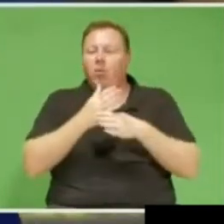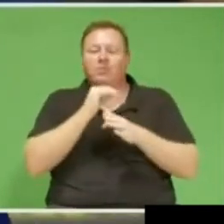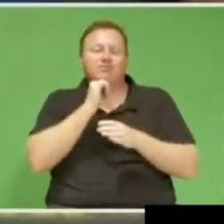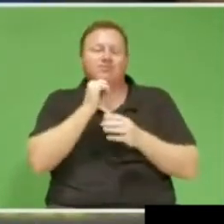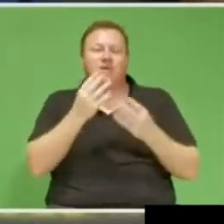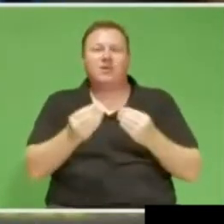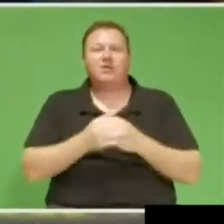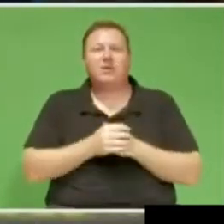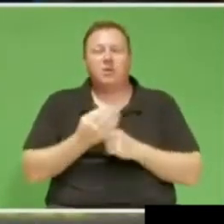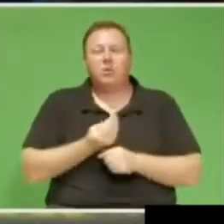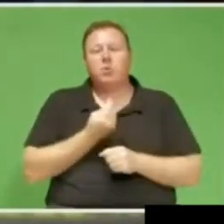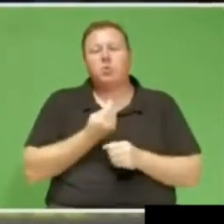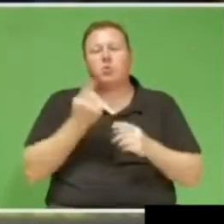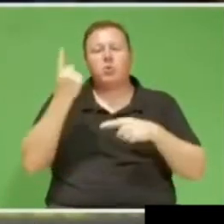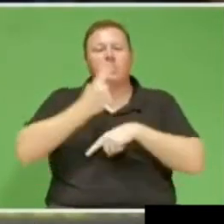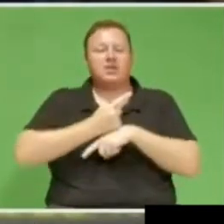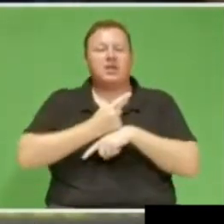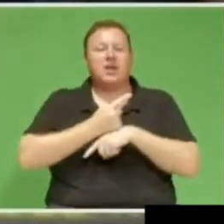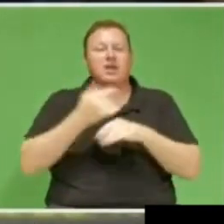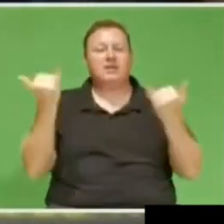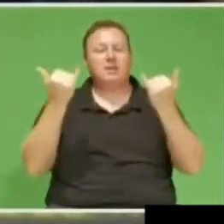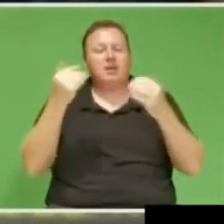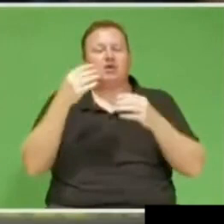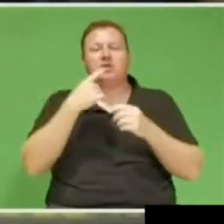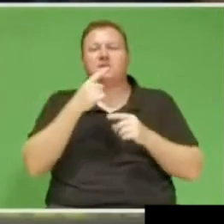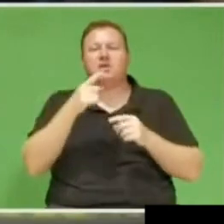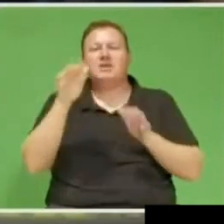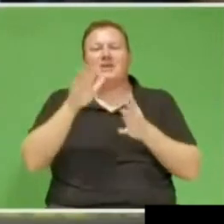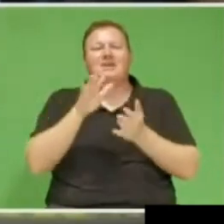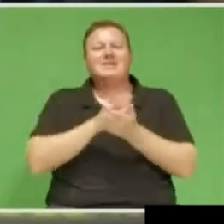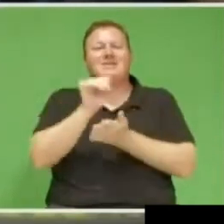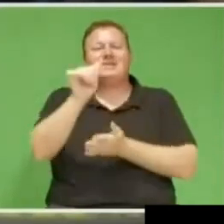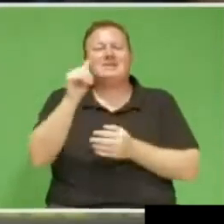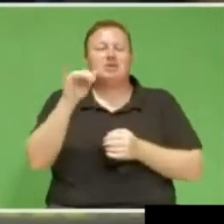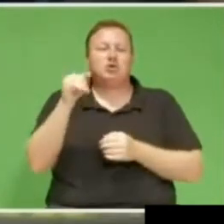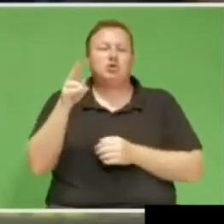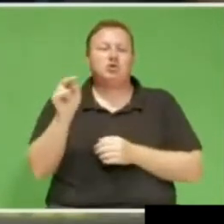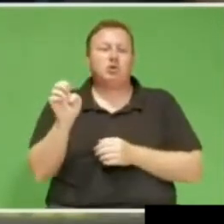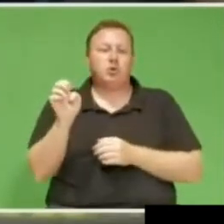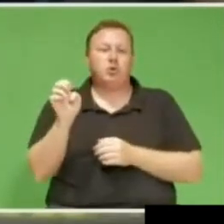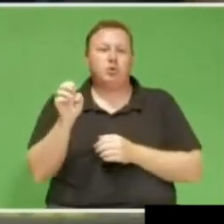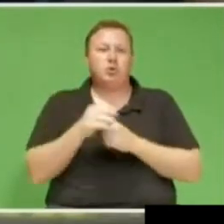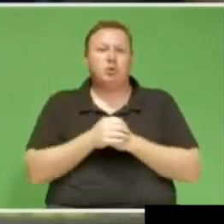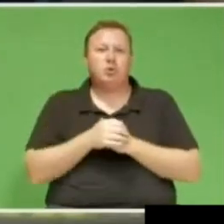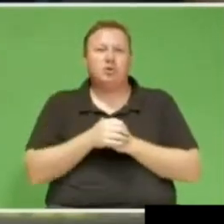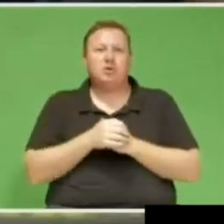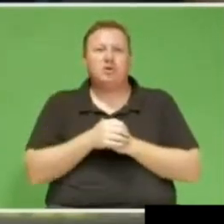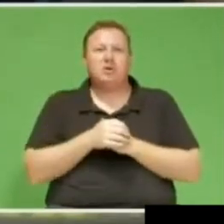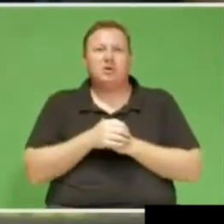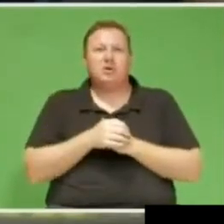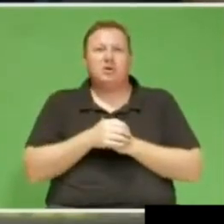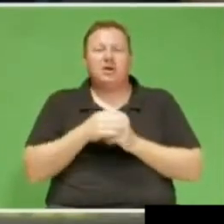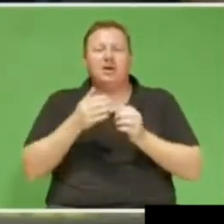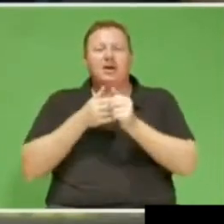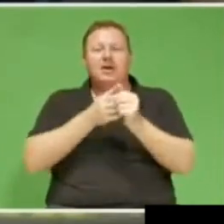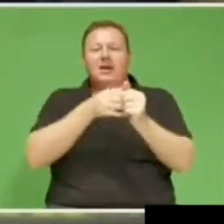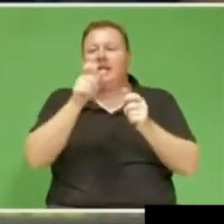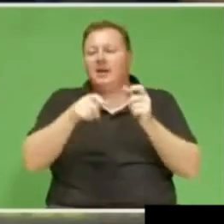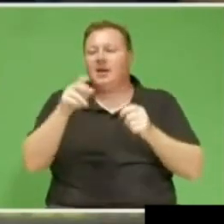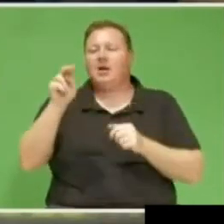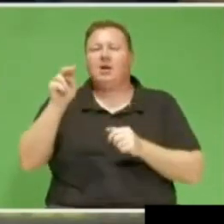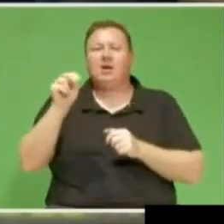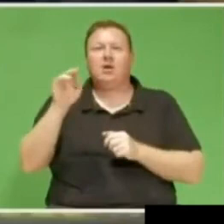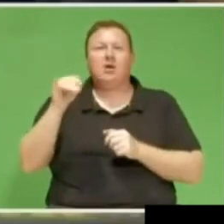his Youth Day celebration speech on 16 June 2022, DA Interim Federal Youth Leader Nicholas Nyati urged the All-National Government